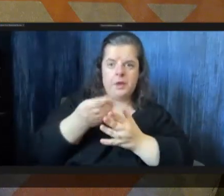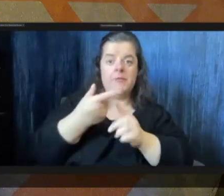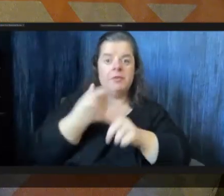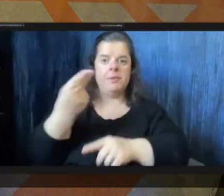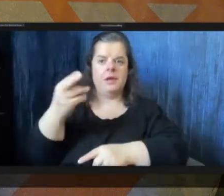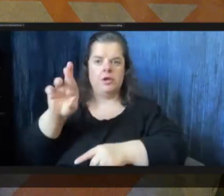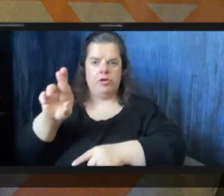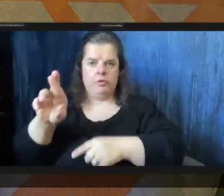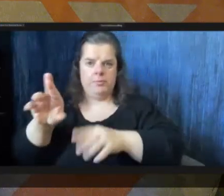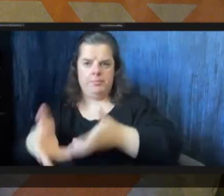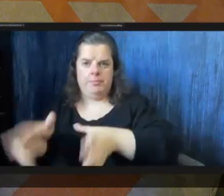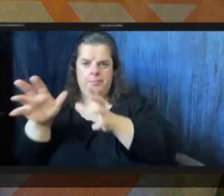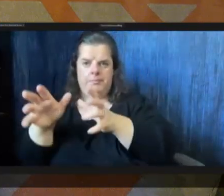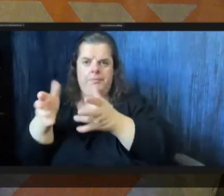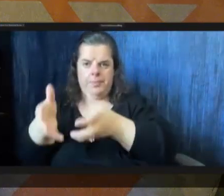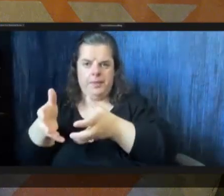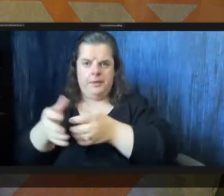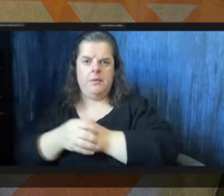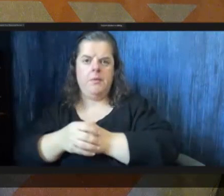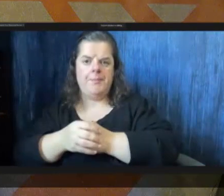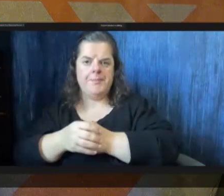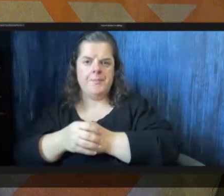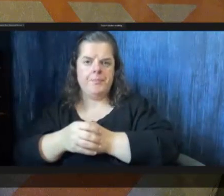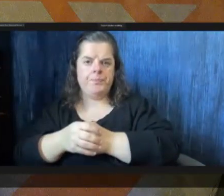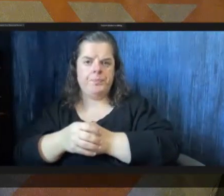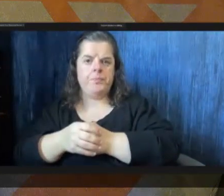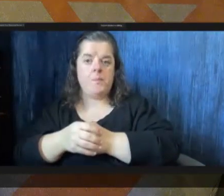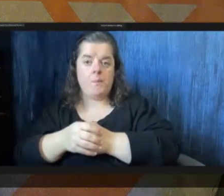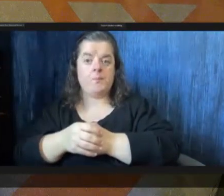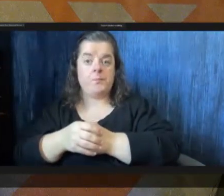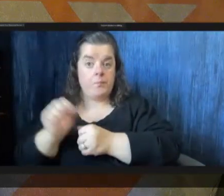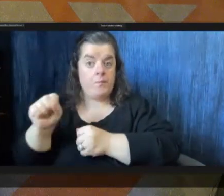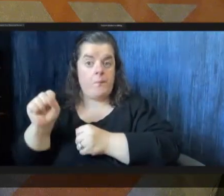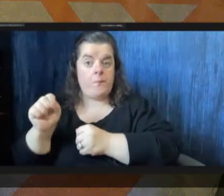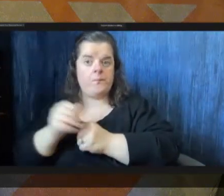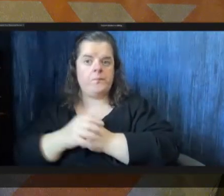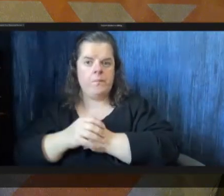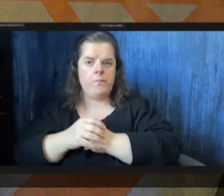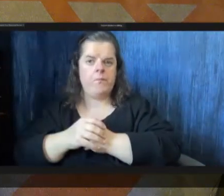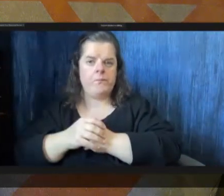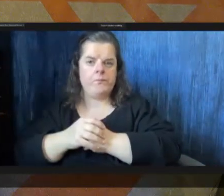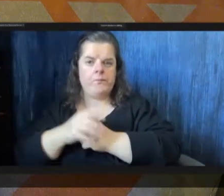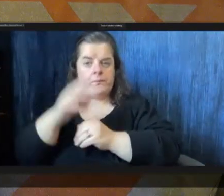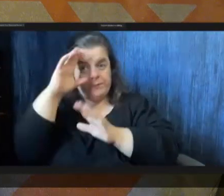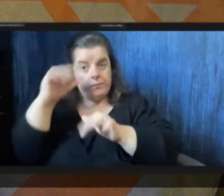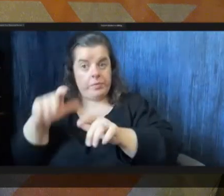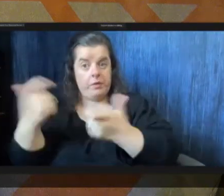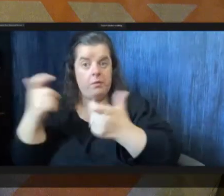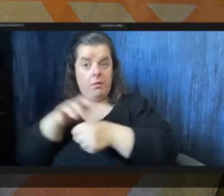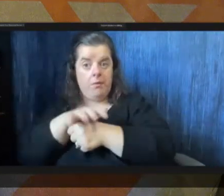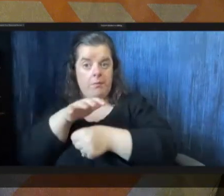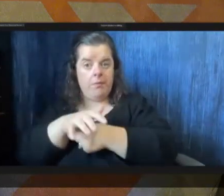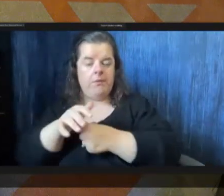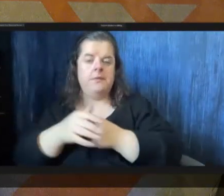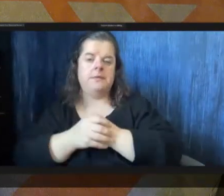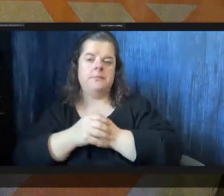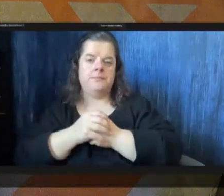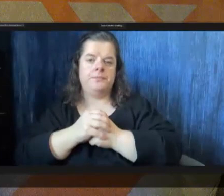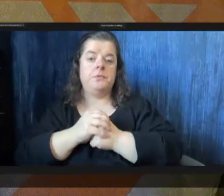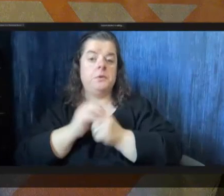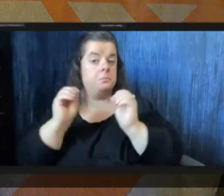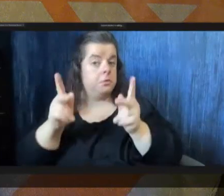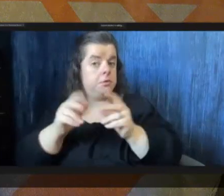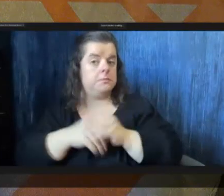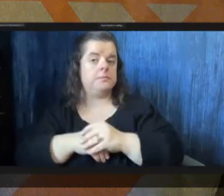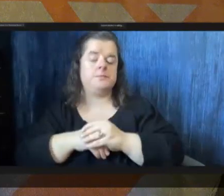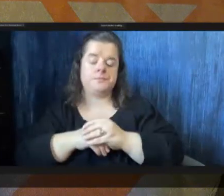they i mean so big it's yeah hopefully it's big enough uh-huh okay all